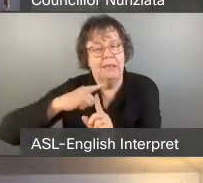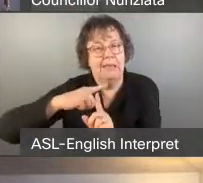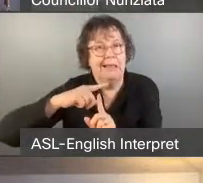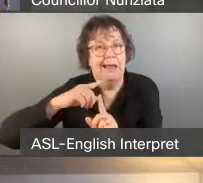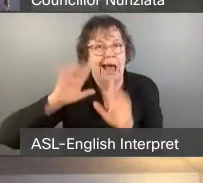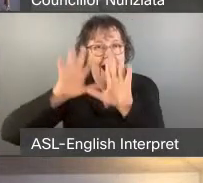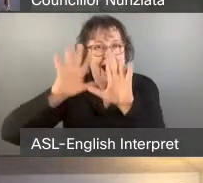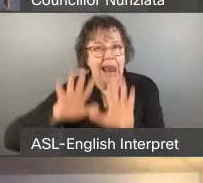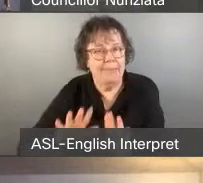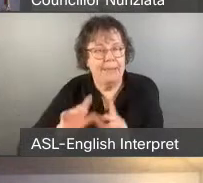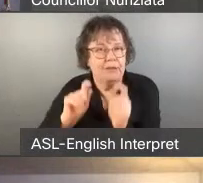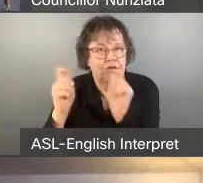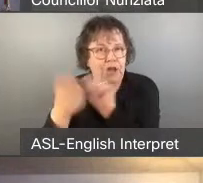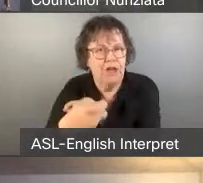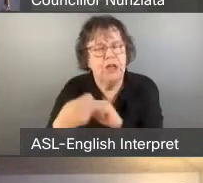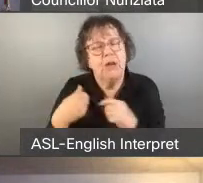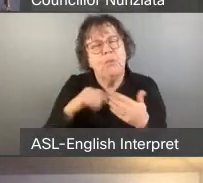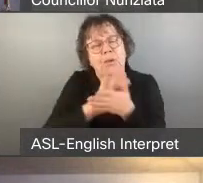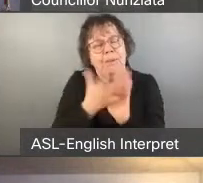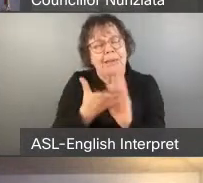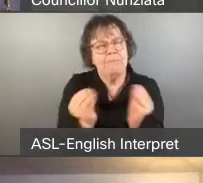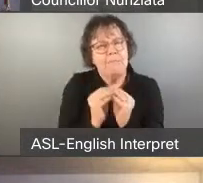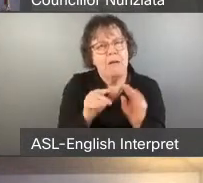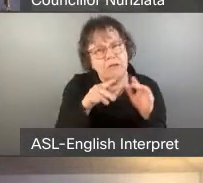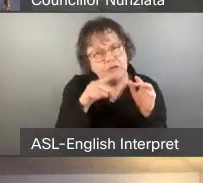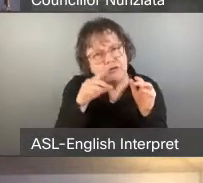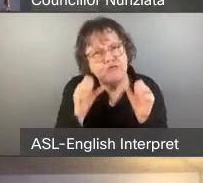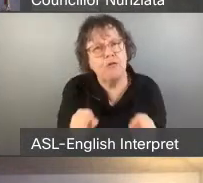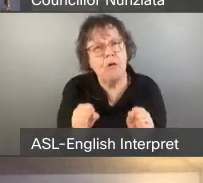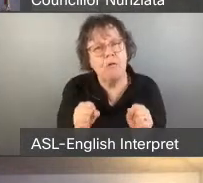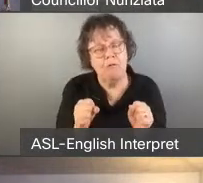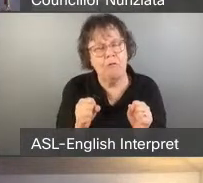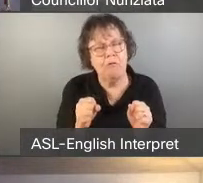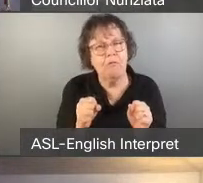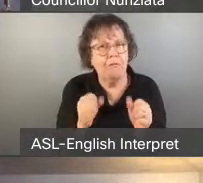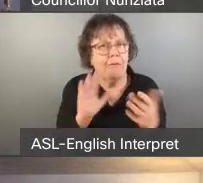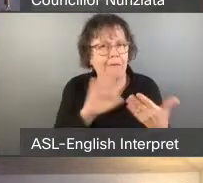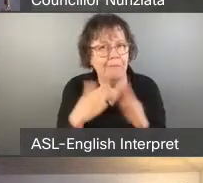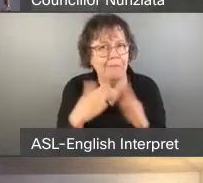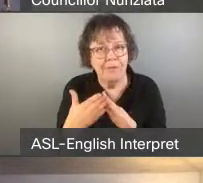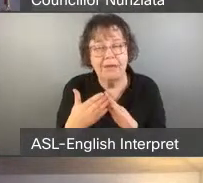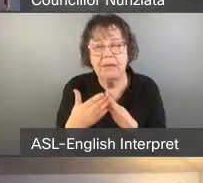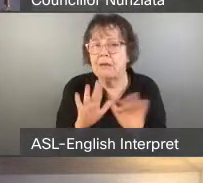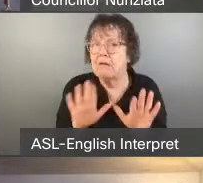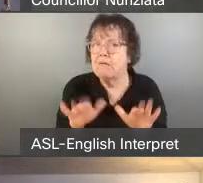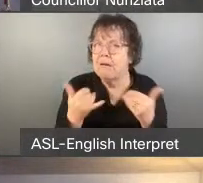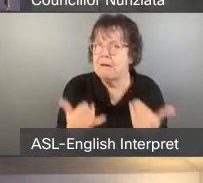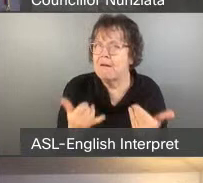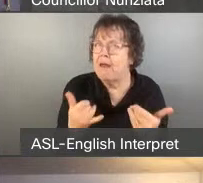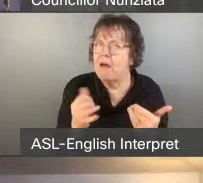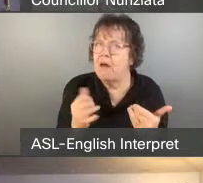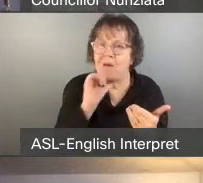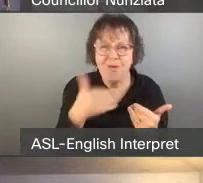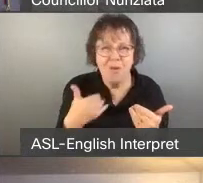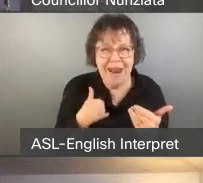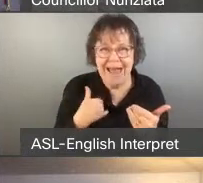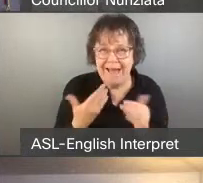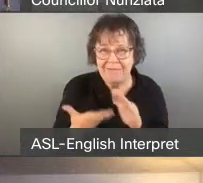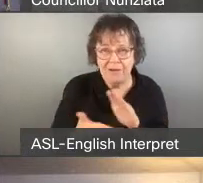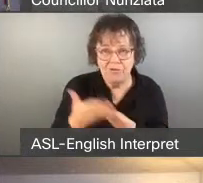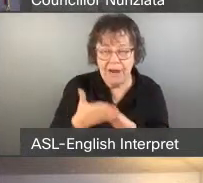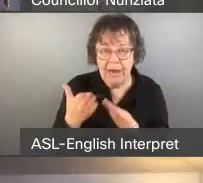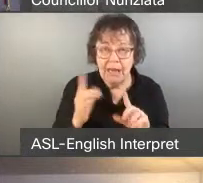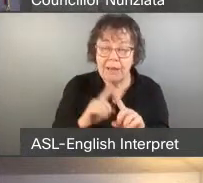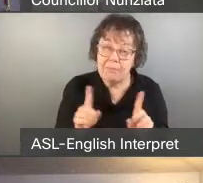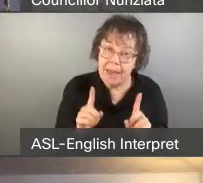stronger, more resilient community from the grassroots level. So, right now, we don't have this operating, but we do